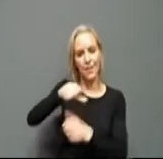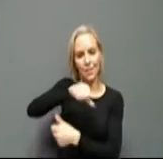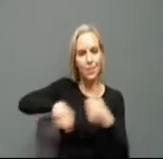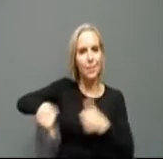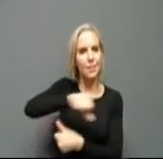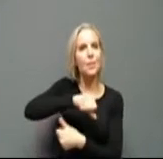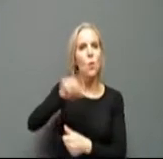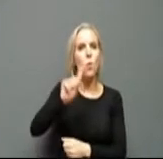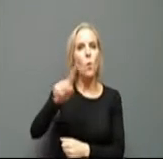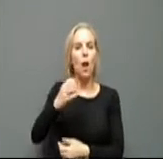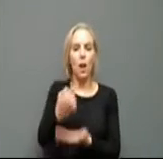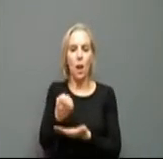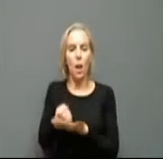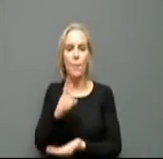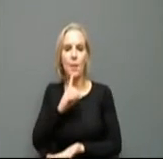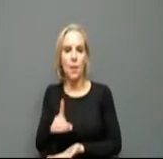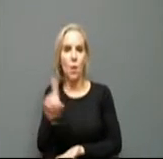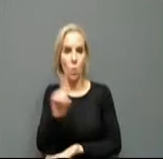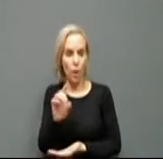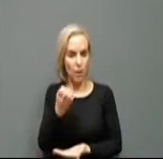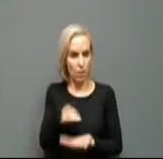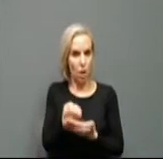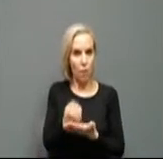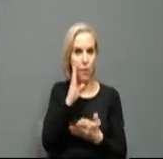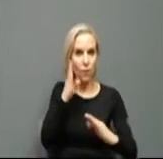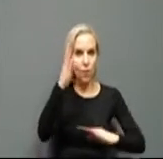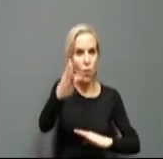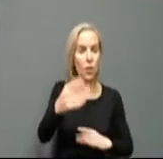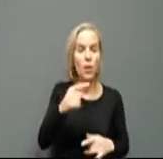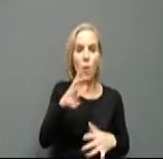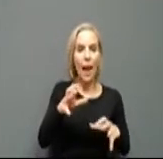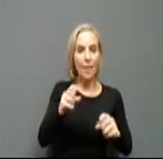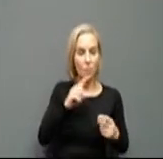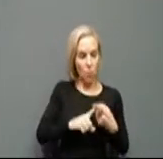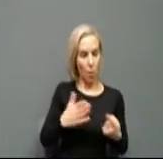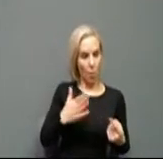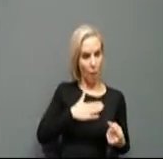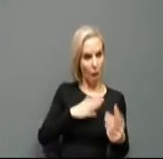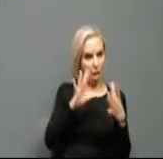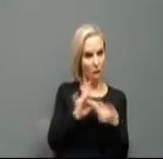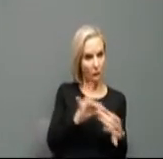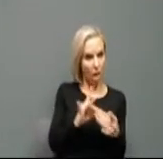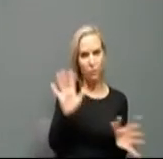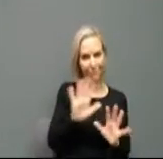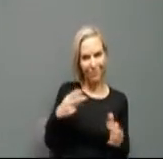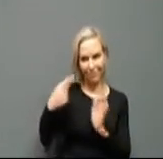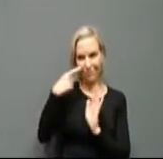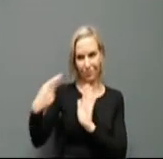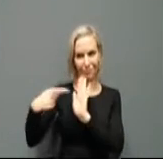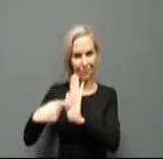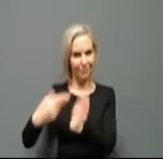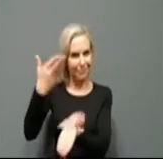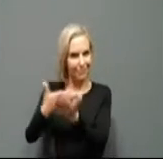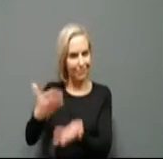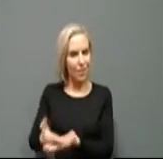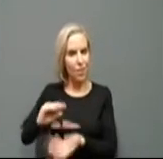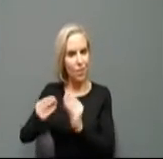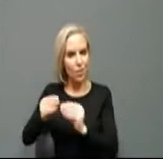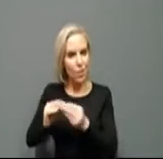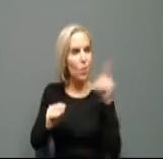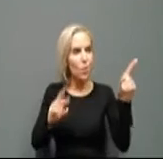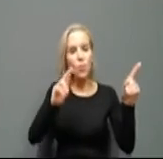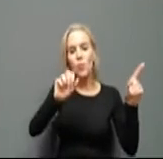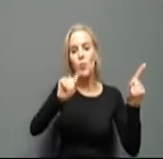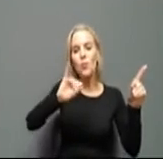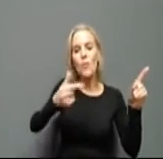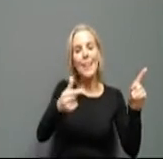is and where our economy is going. You don't have to take my word for it. The numbers prove it. Rating agencies prove it. The surplus